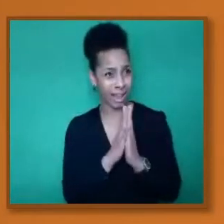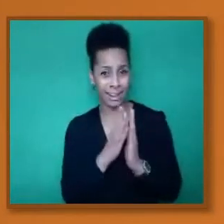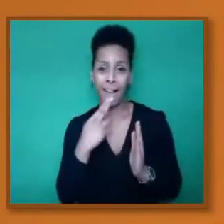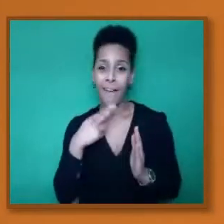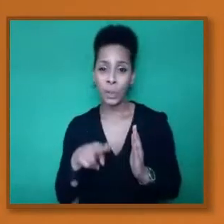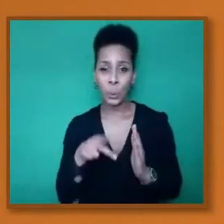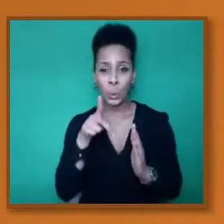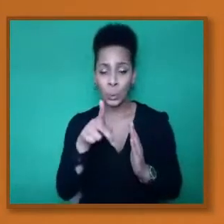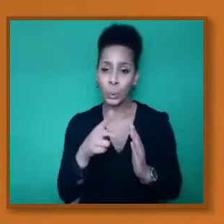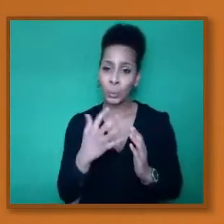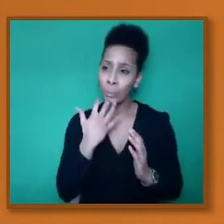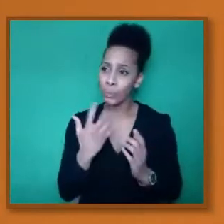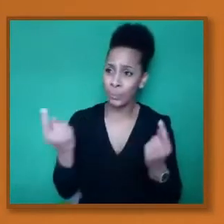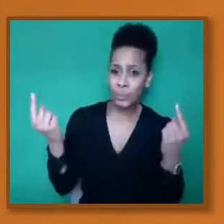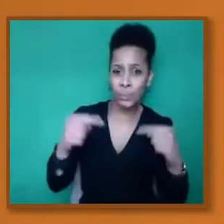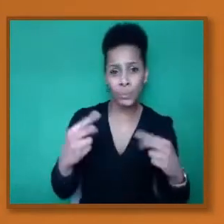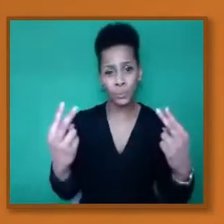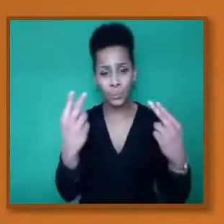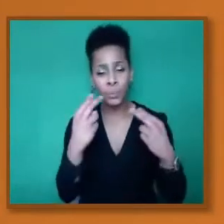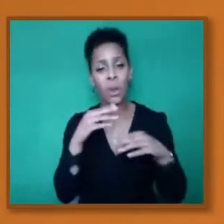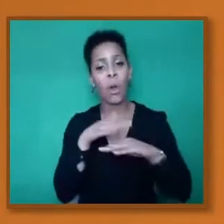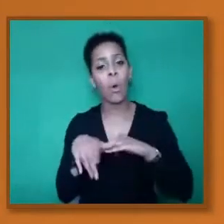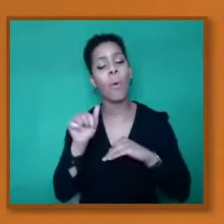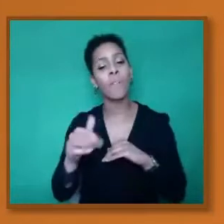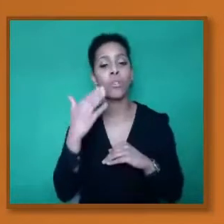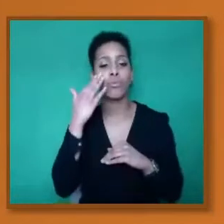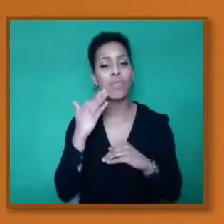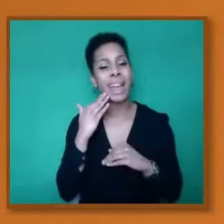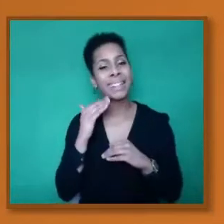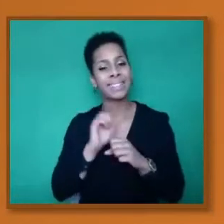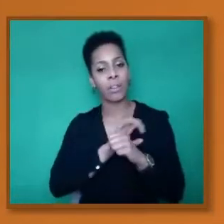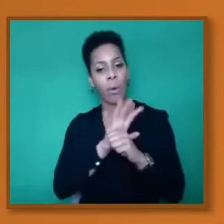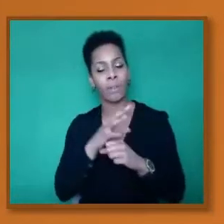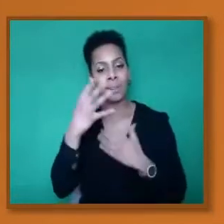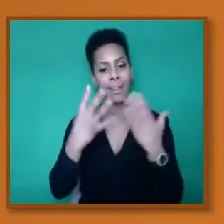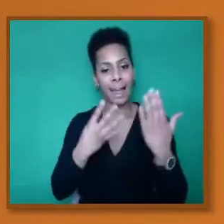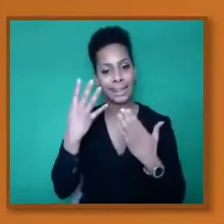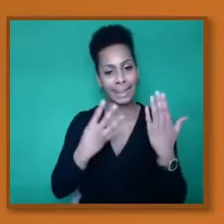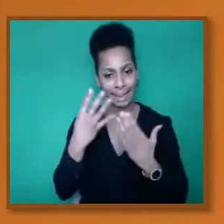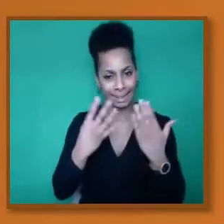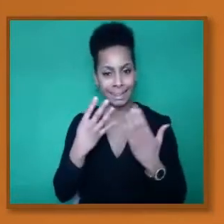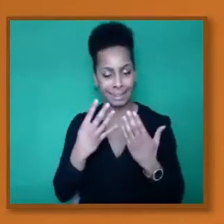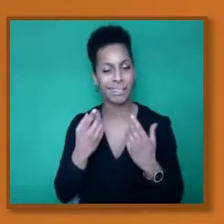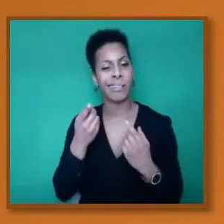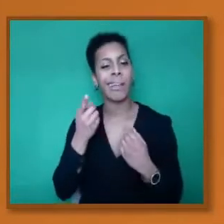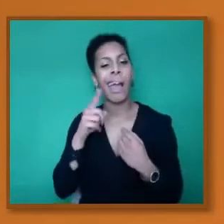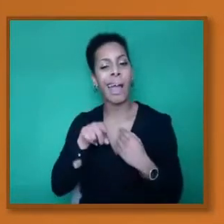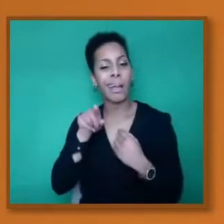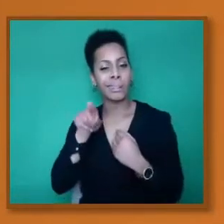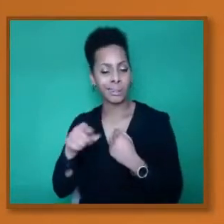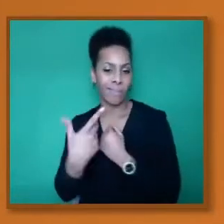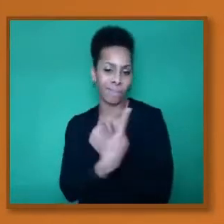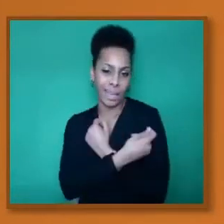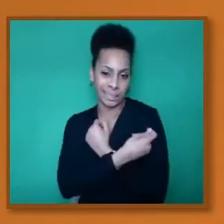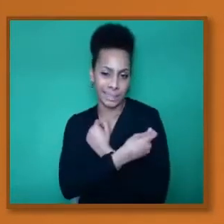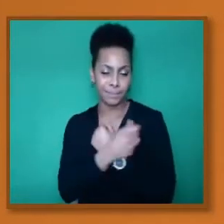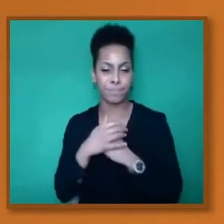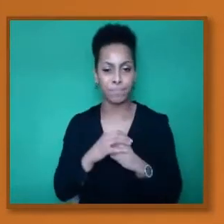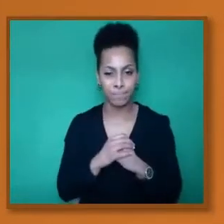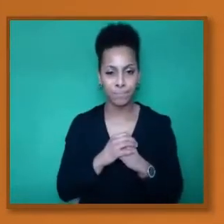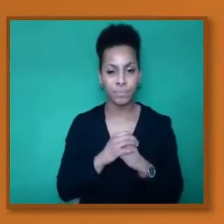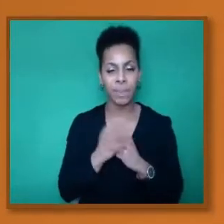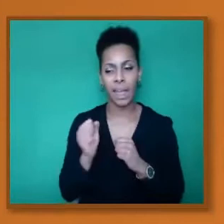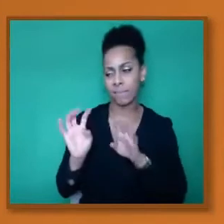discussion on race, COVID-19, and the vaccine. The experts you will hear